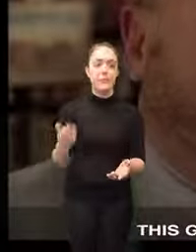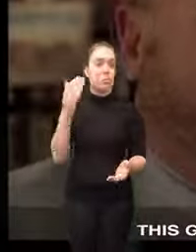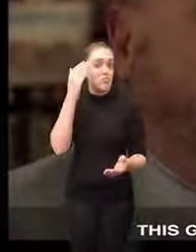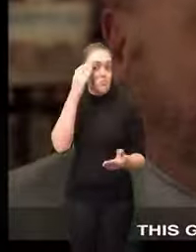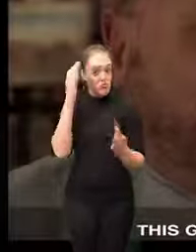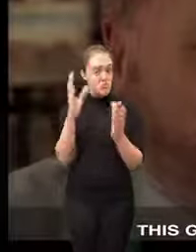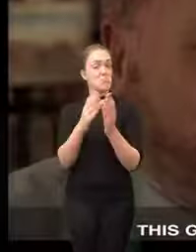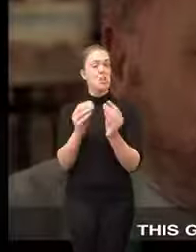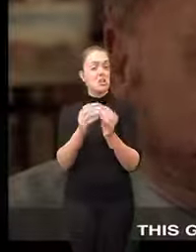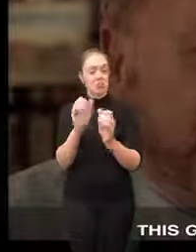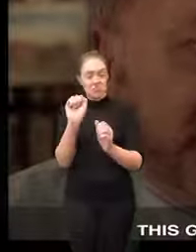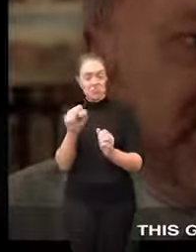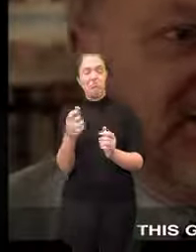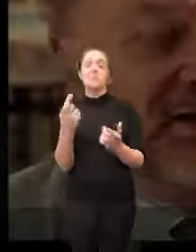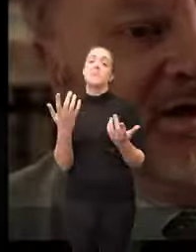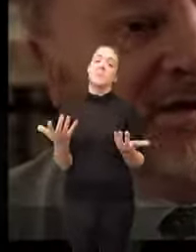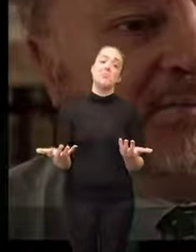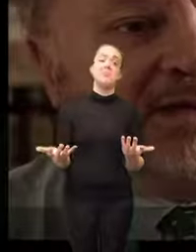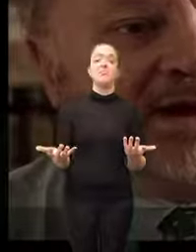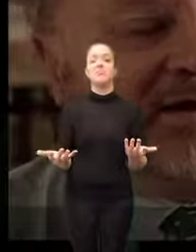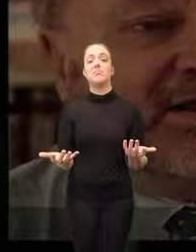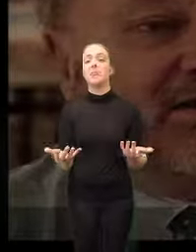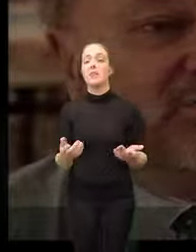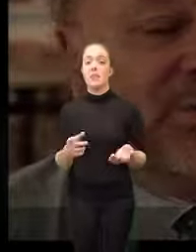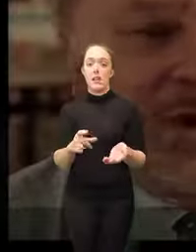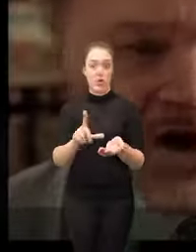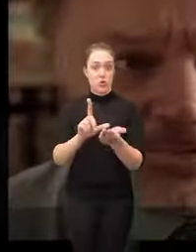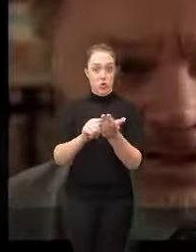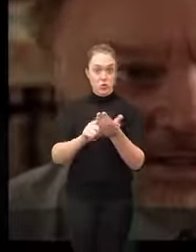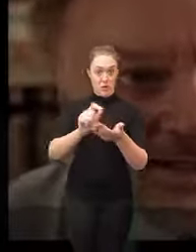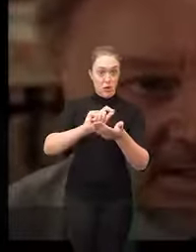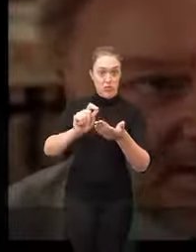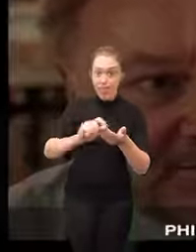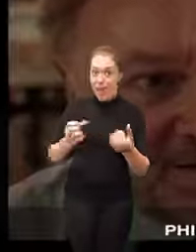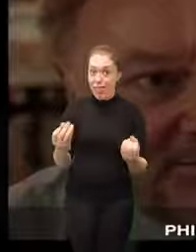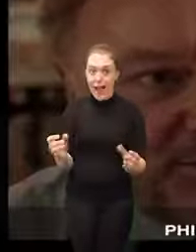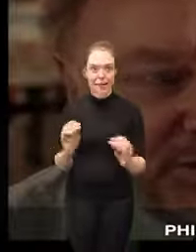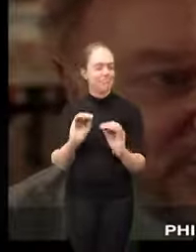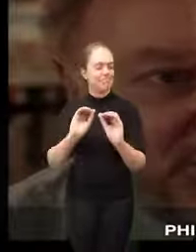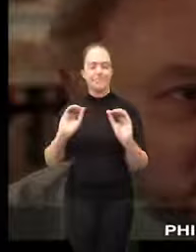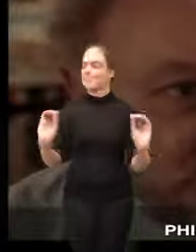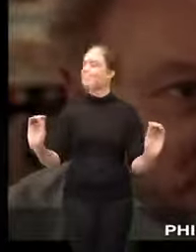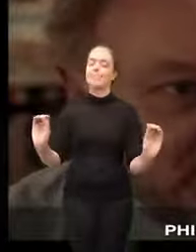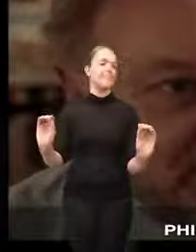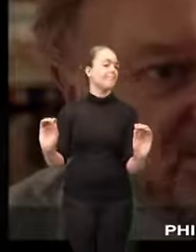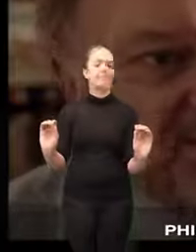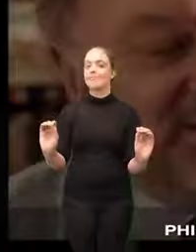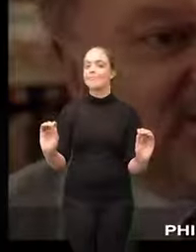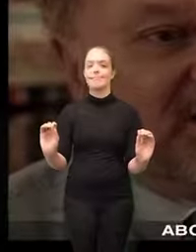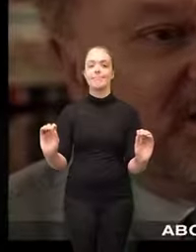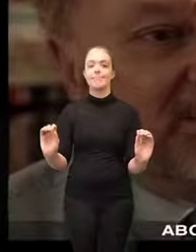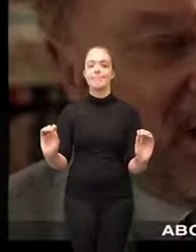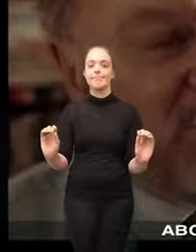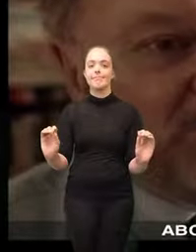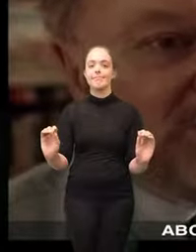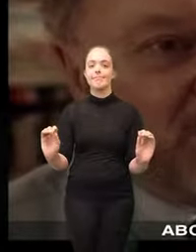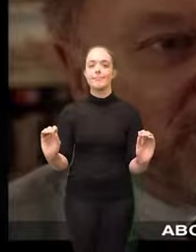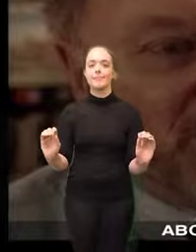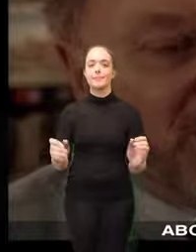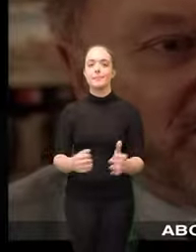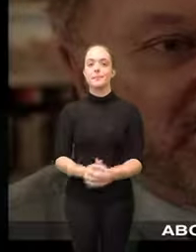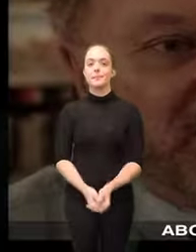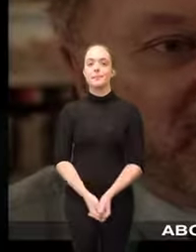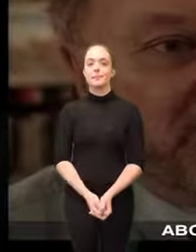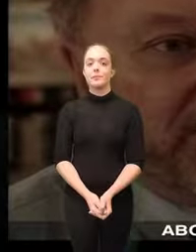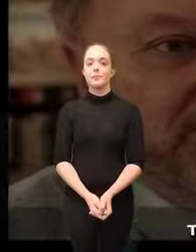on they knew this group was meeting there but there's remarkably little in the Philadelphia newspapers about what was